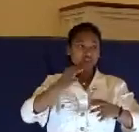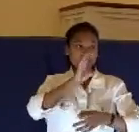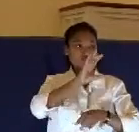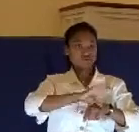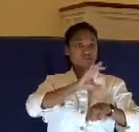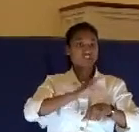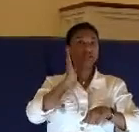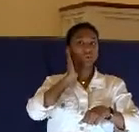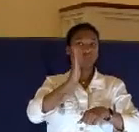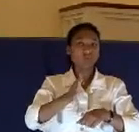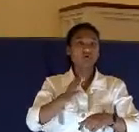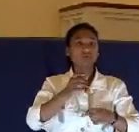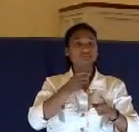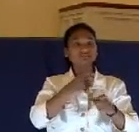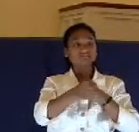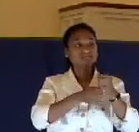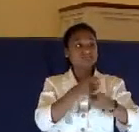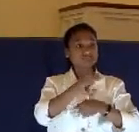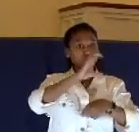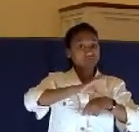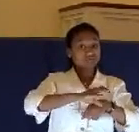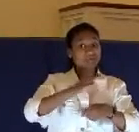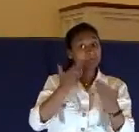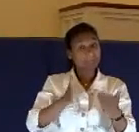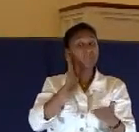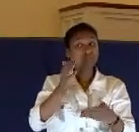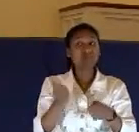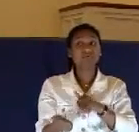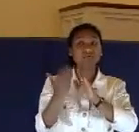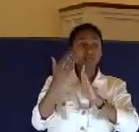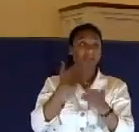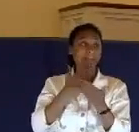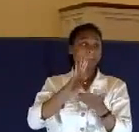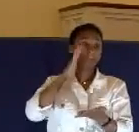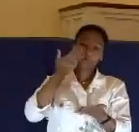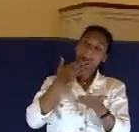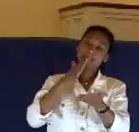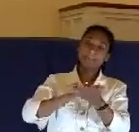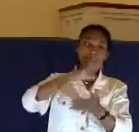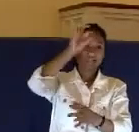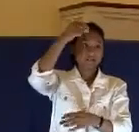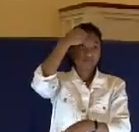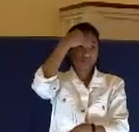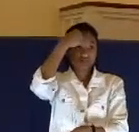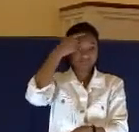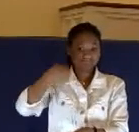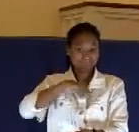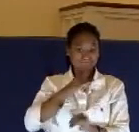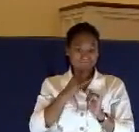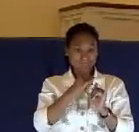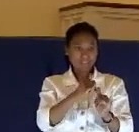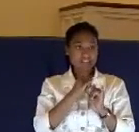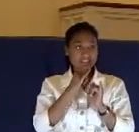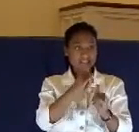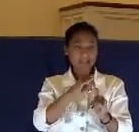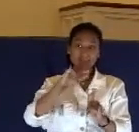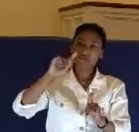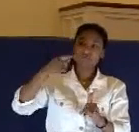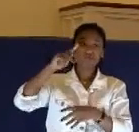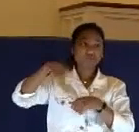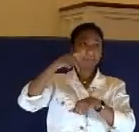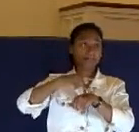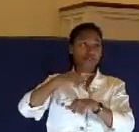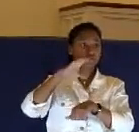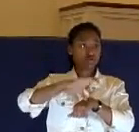do it. We may have to face what the believers are facing here in this context of 1 Peter